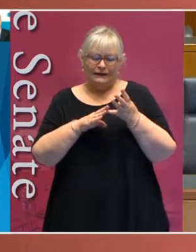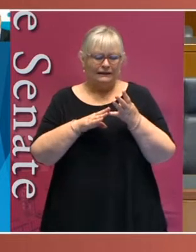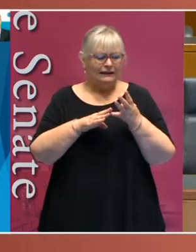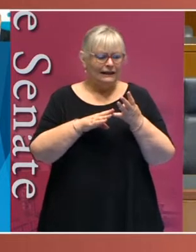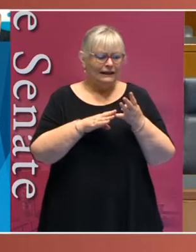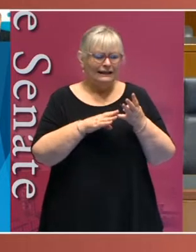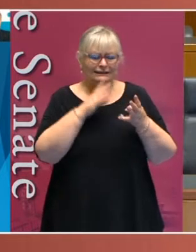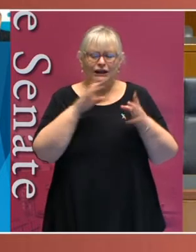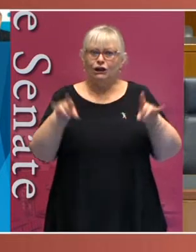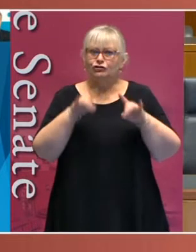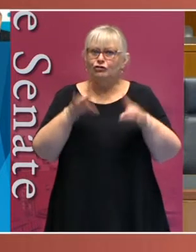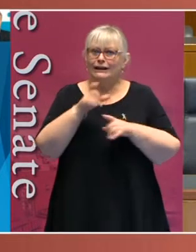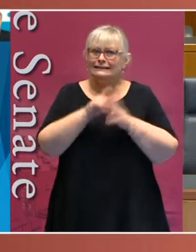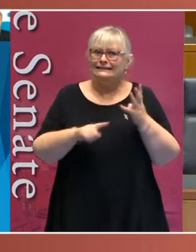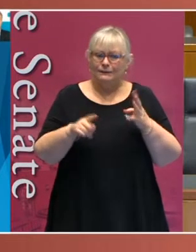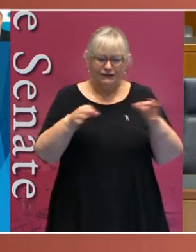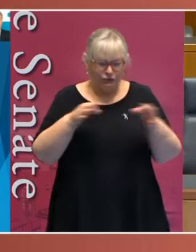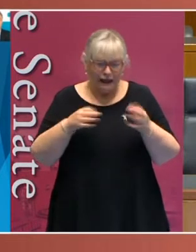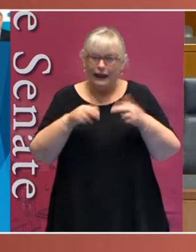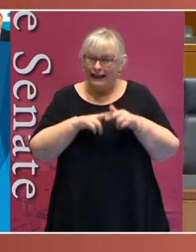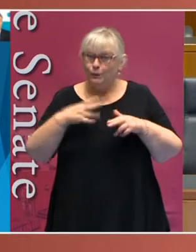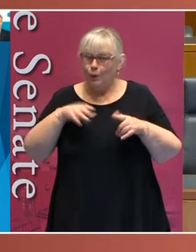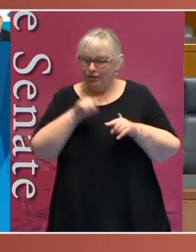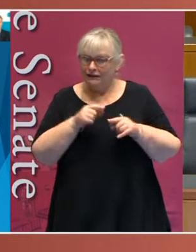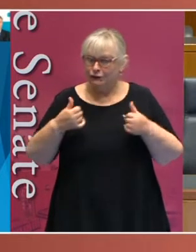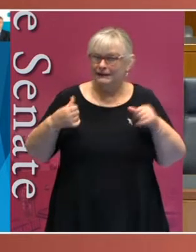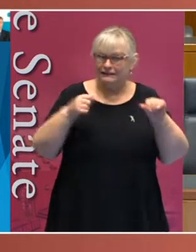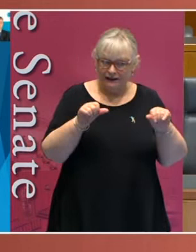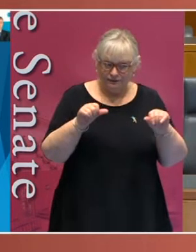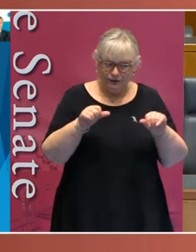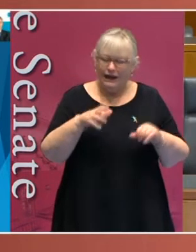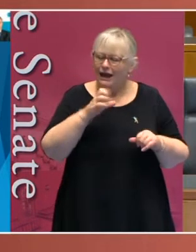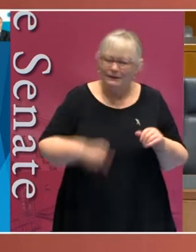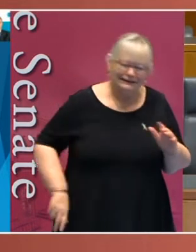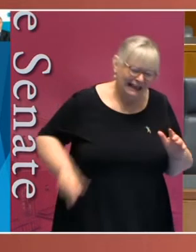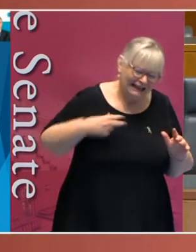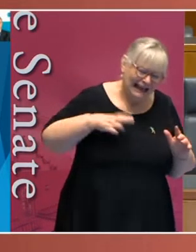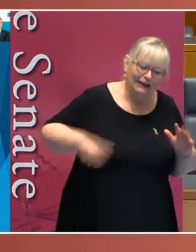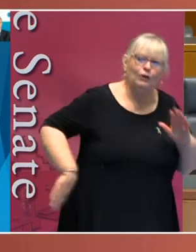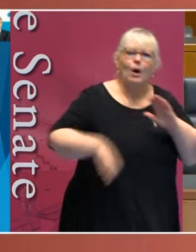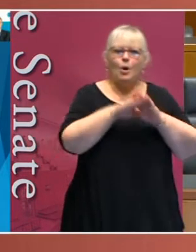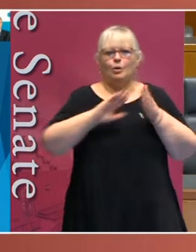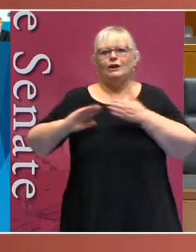for the Australian disability strategy to be successful, we need whole of community engagement.